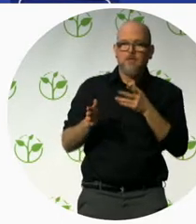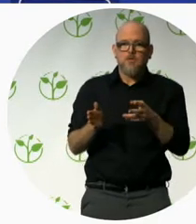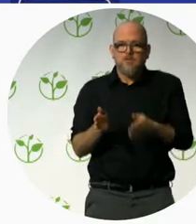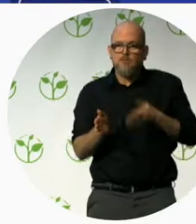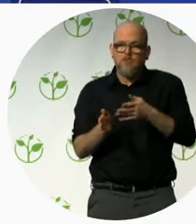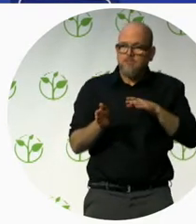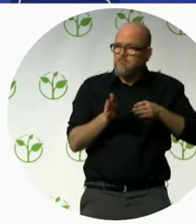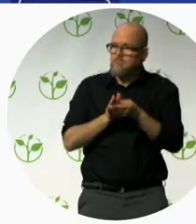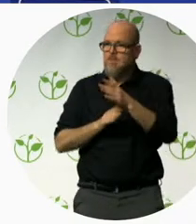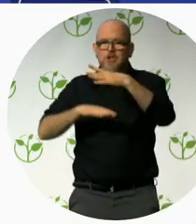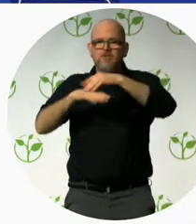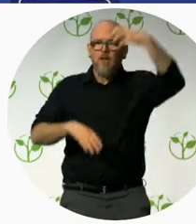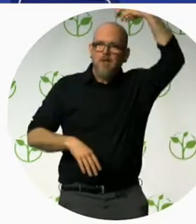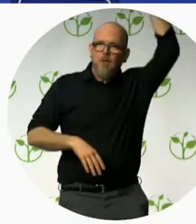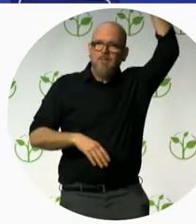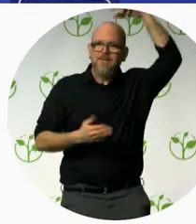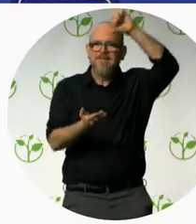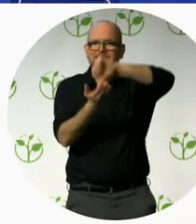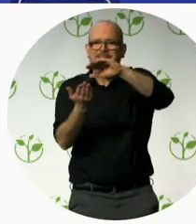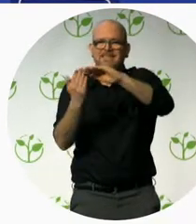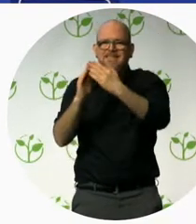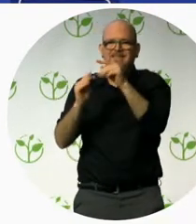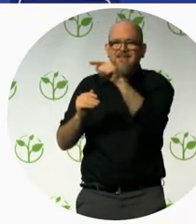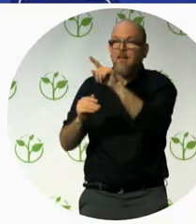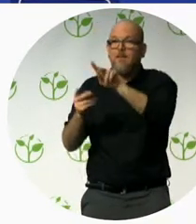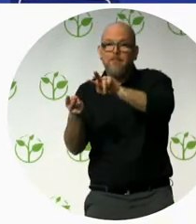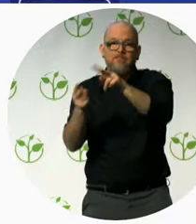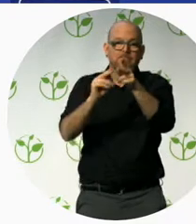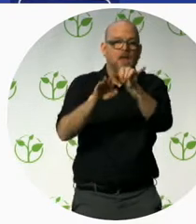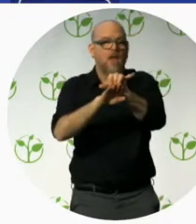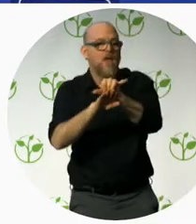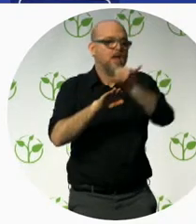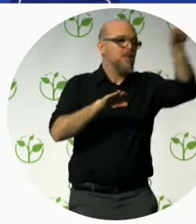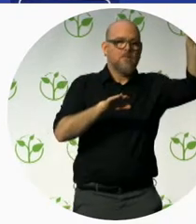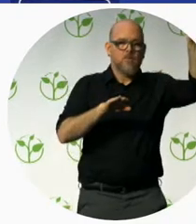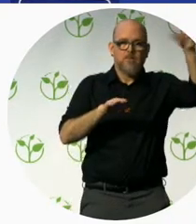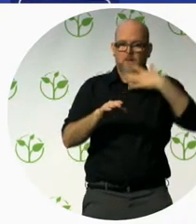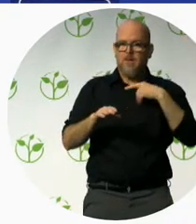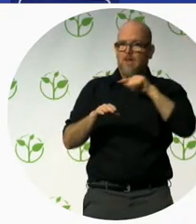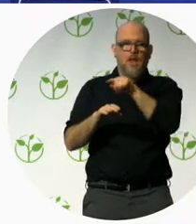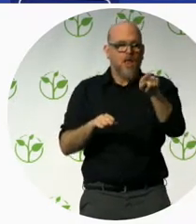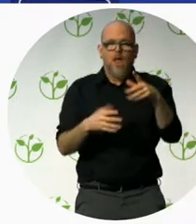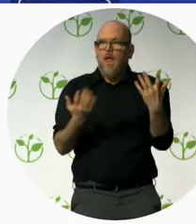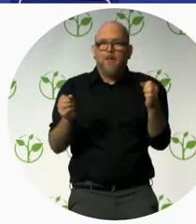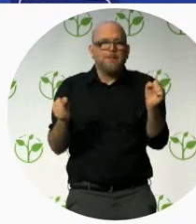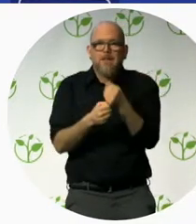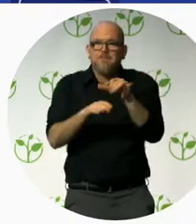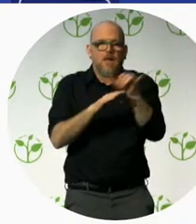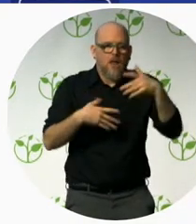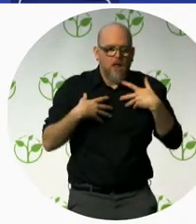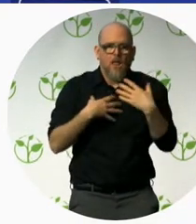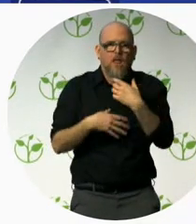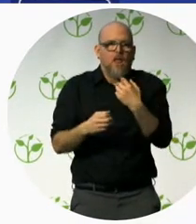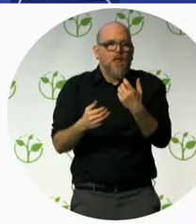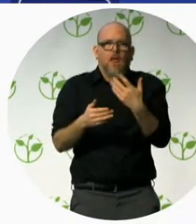airport and checking what sort of service do you have for me that